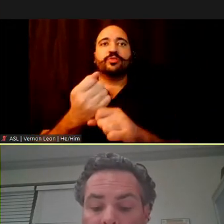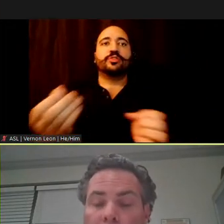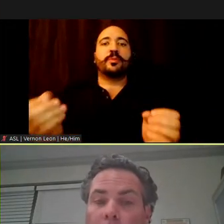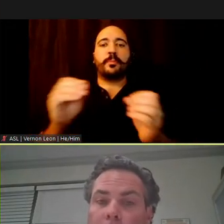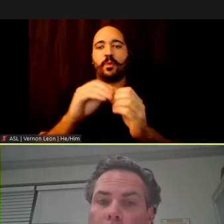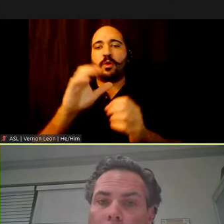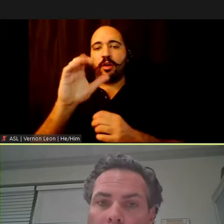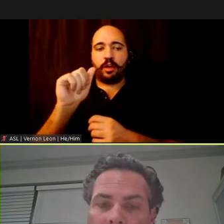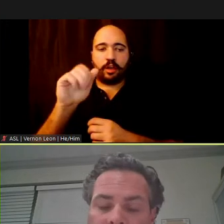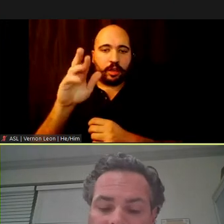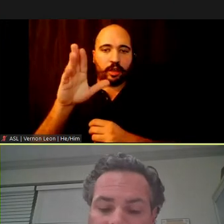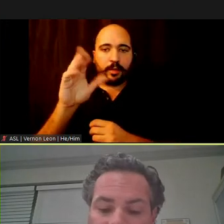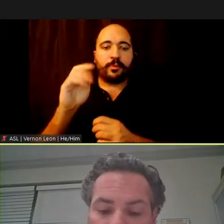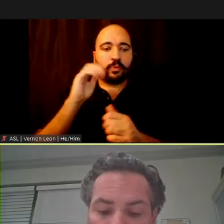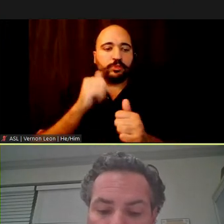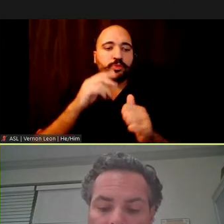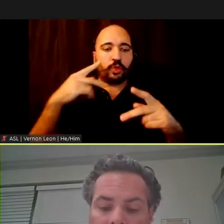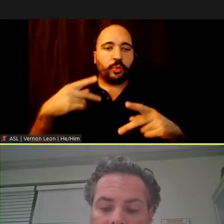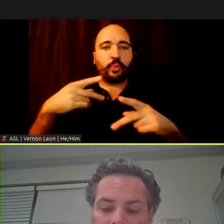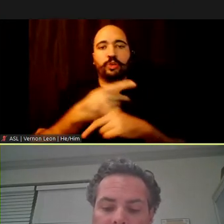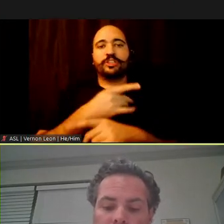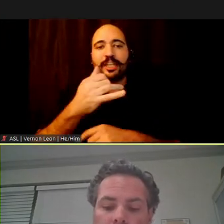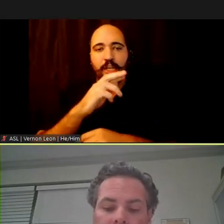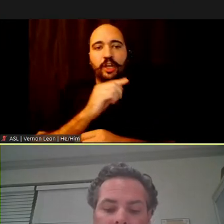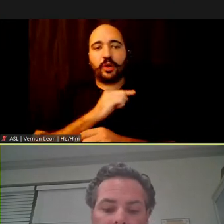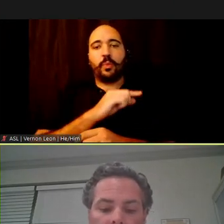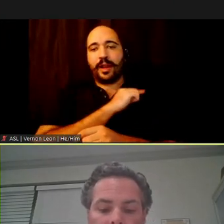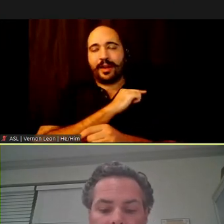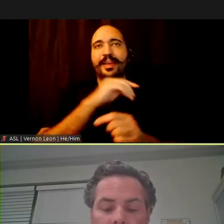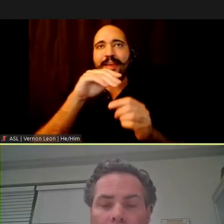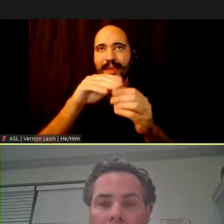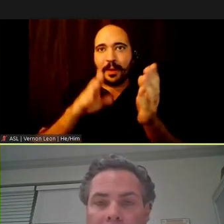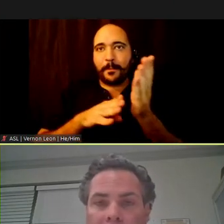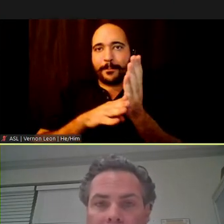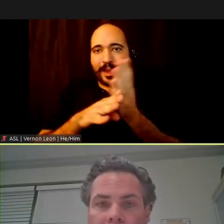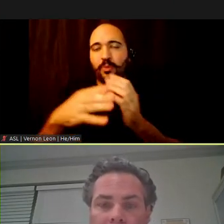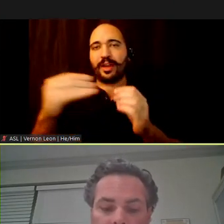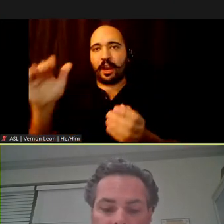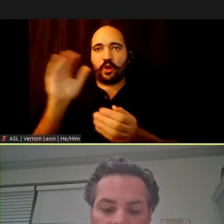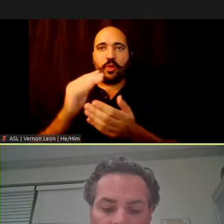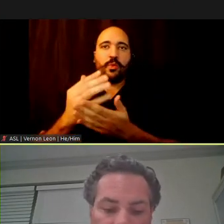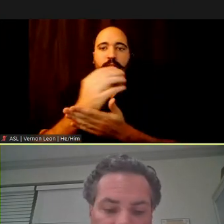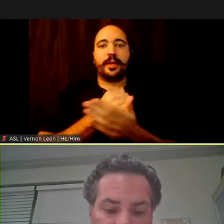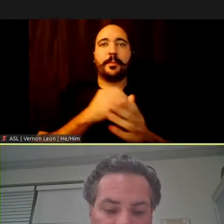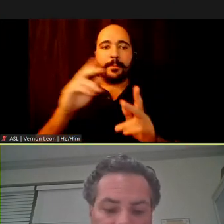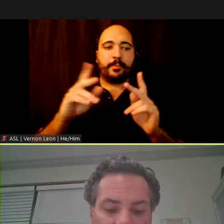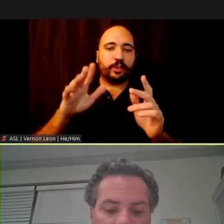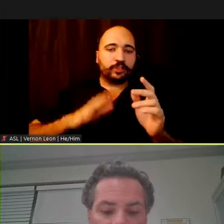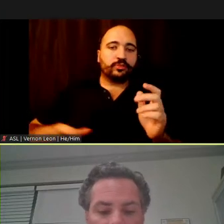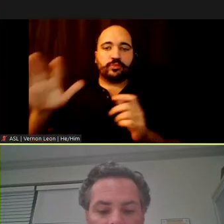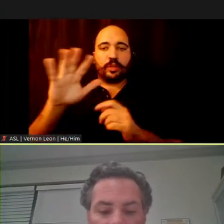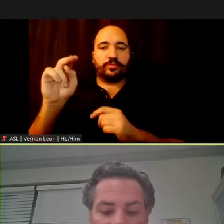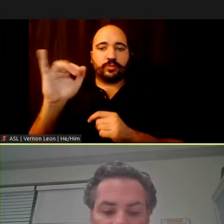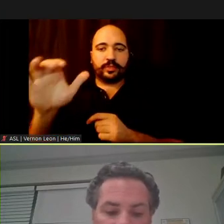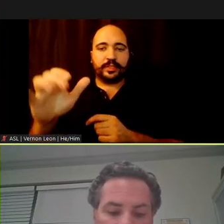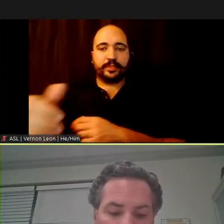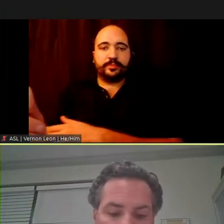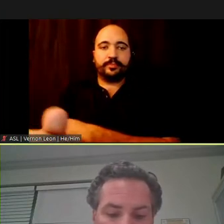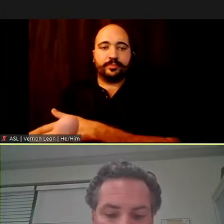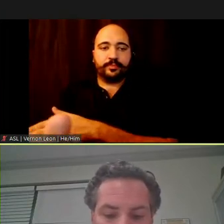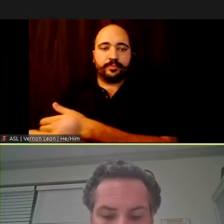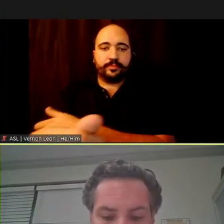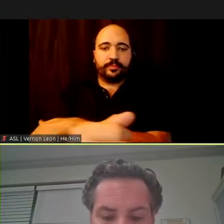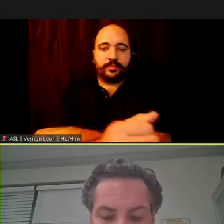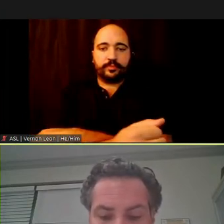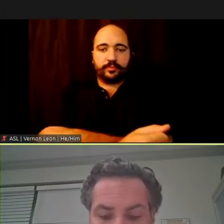carbon, which will worsen air quality in minority and low-income populations around New York City. Let's not forget the